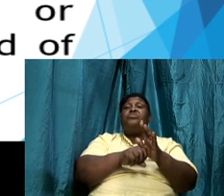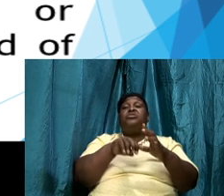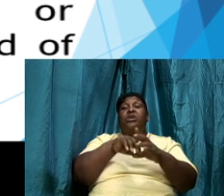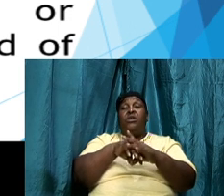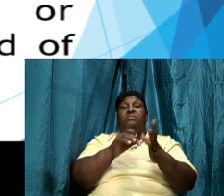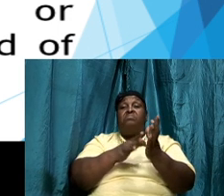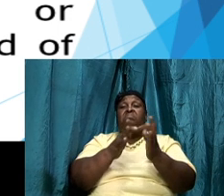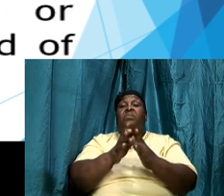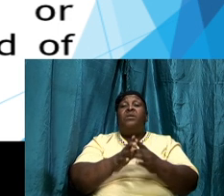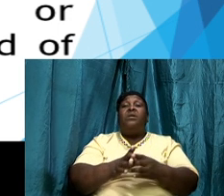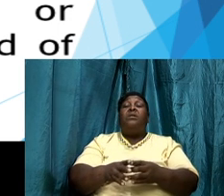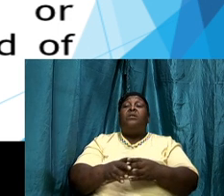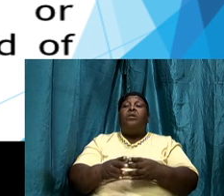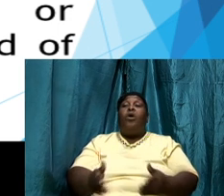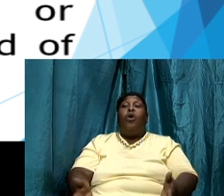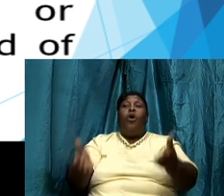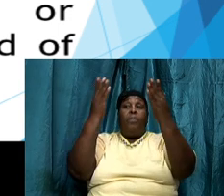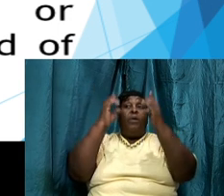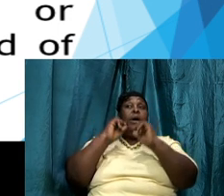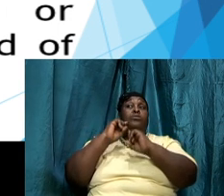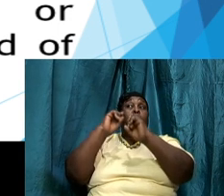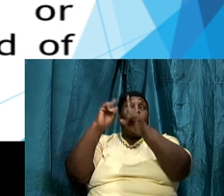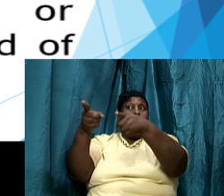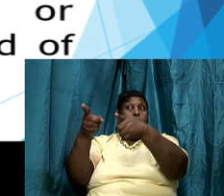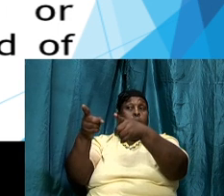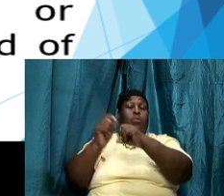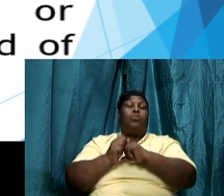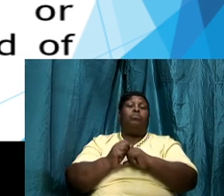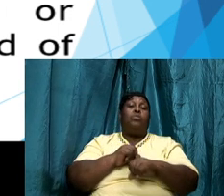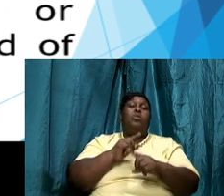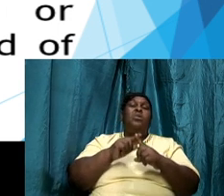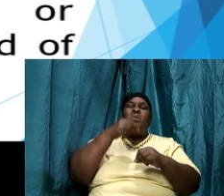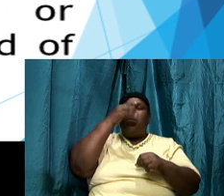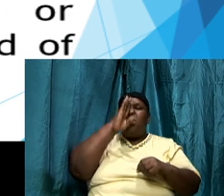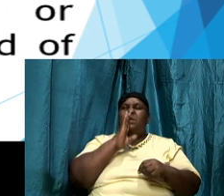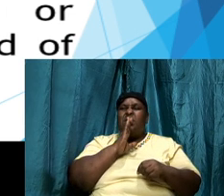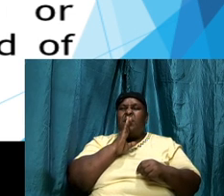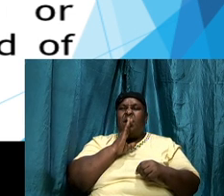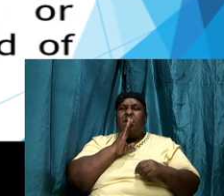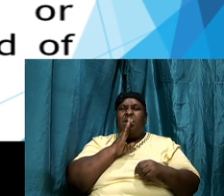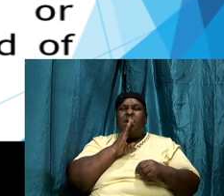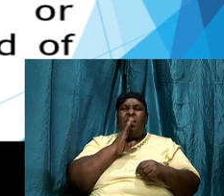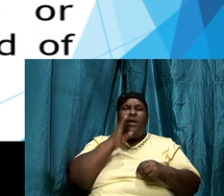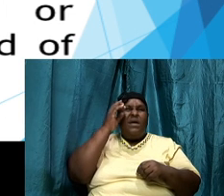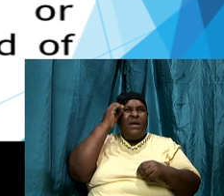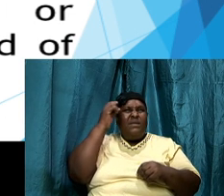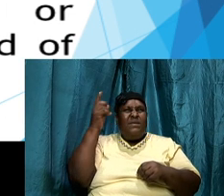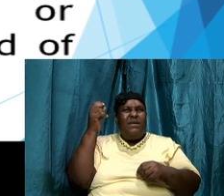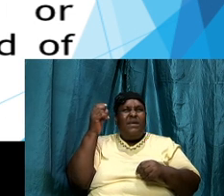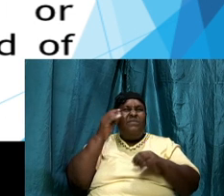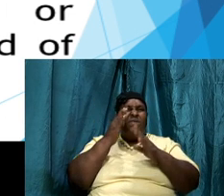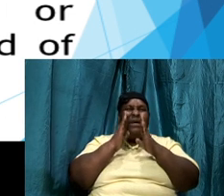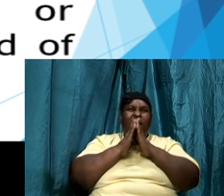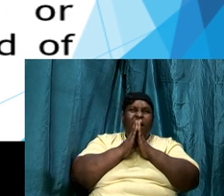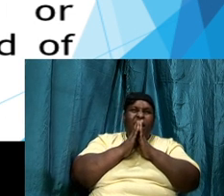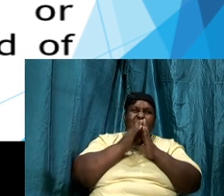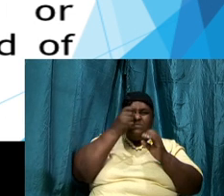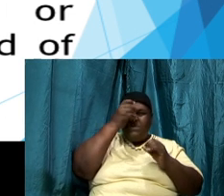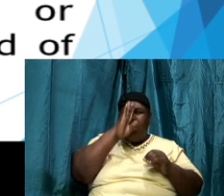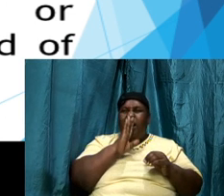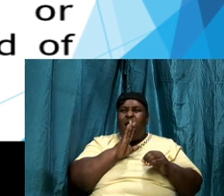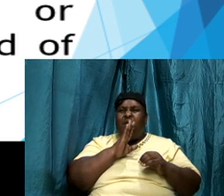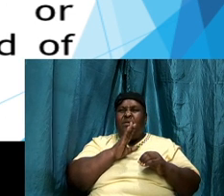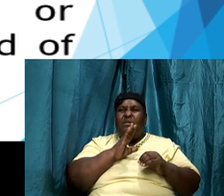up and go when God inquired when David inquired of Almighty God